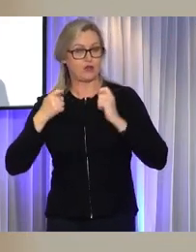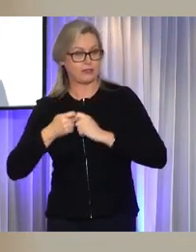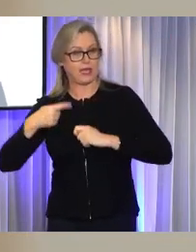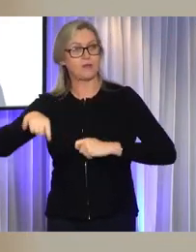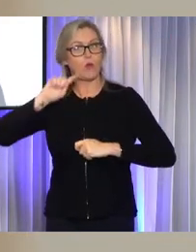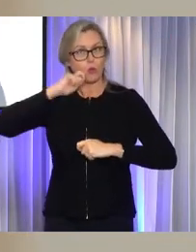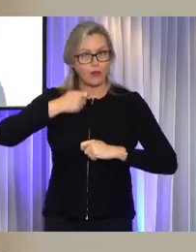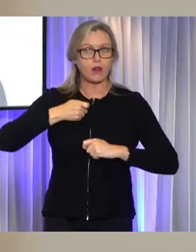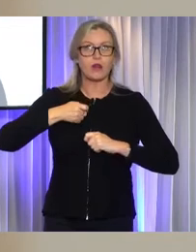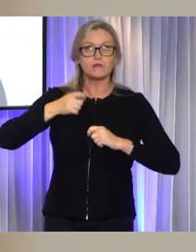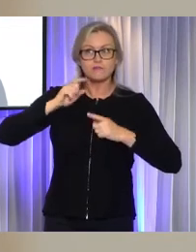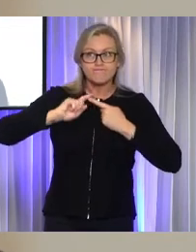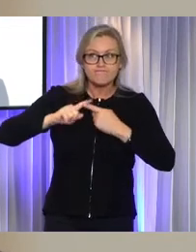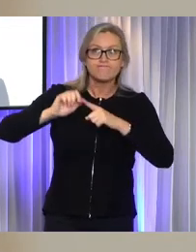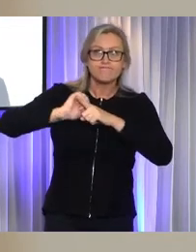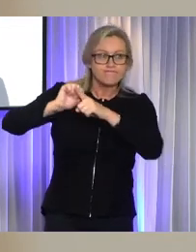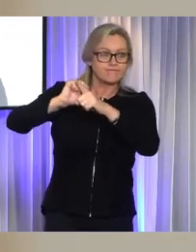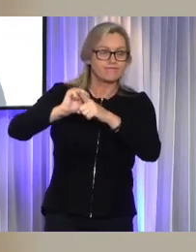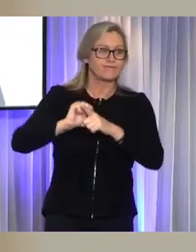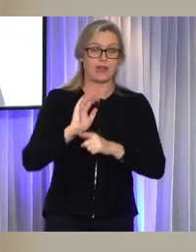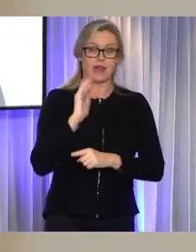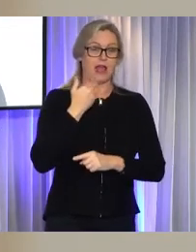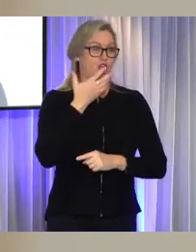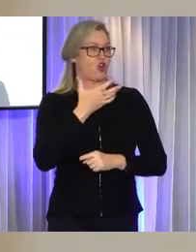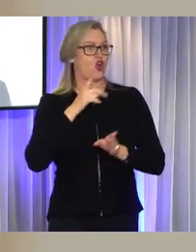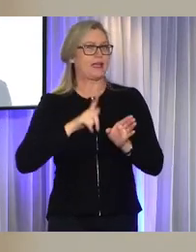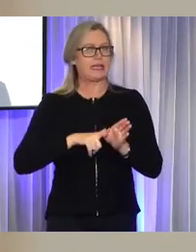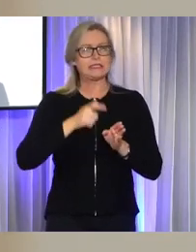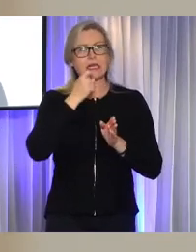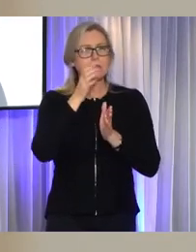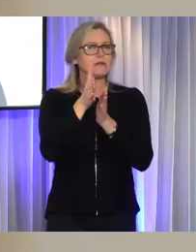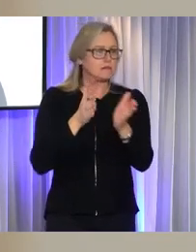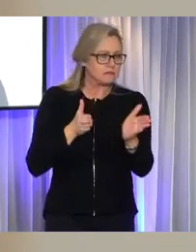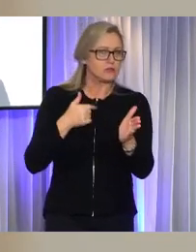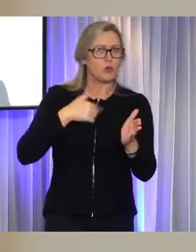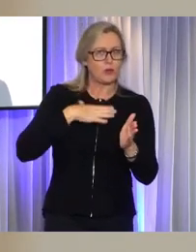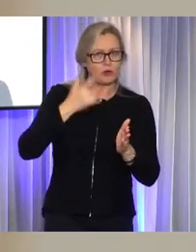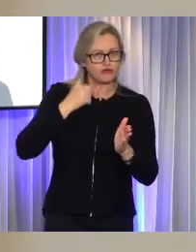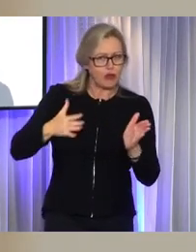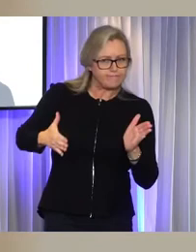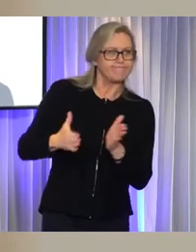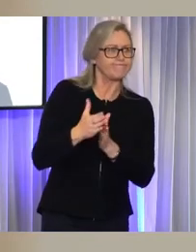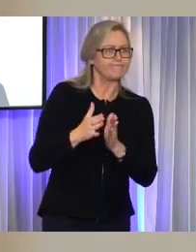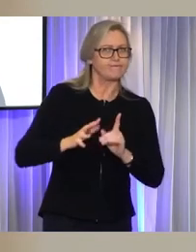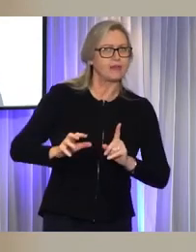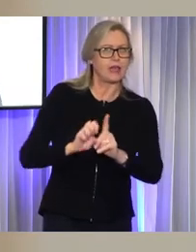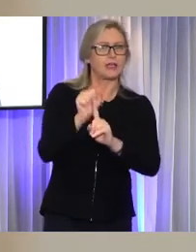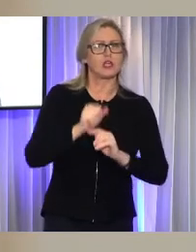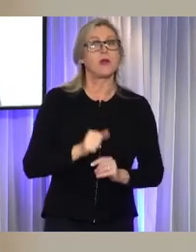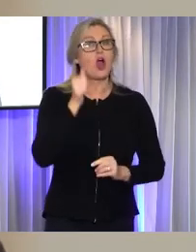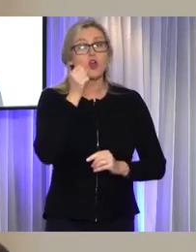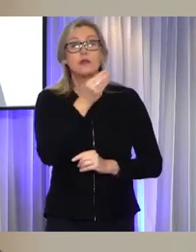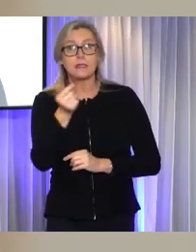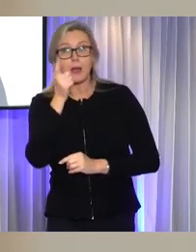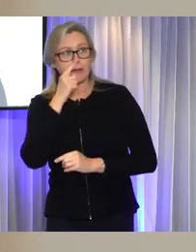for the lost time of the last nine years in achieving the full potential of the NDIS. I get it works really well for a lot of people, but for other